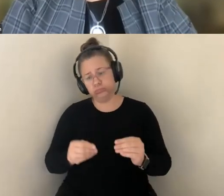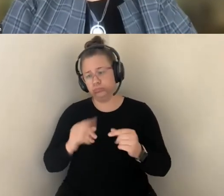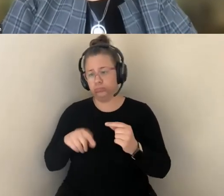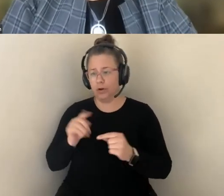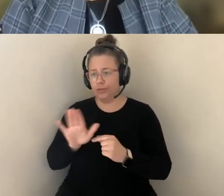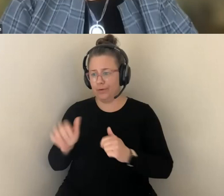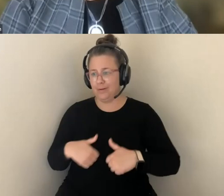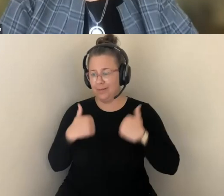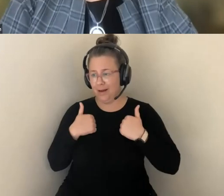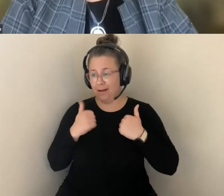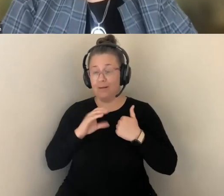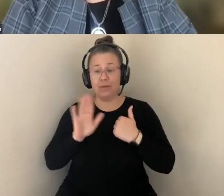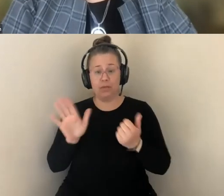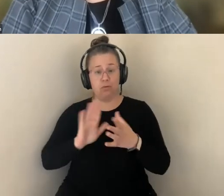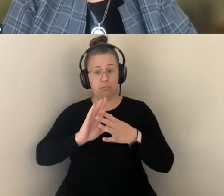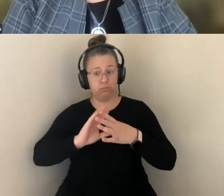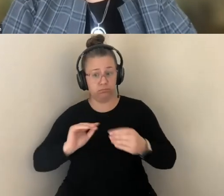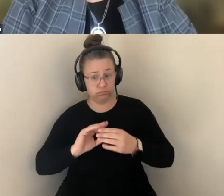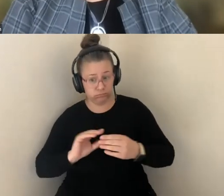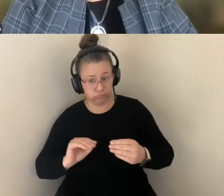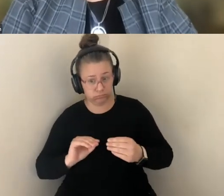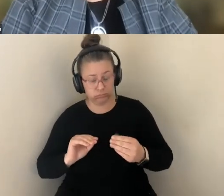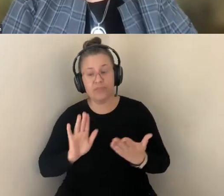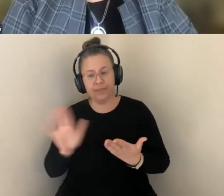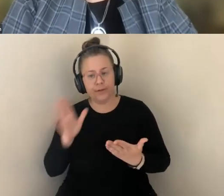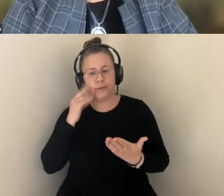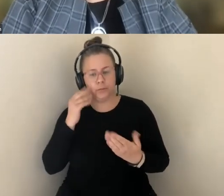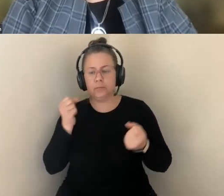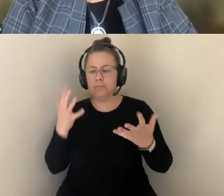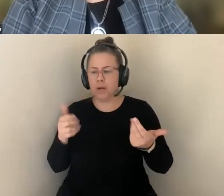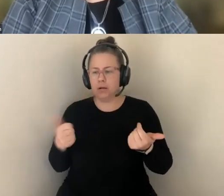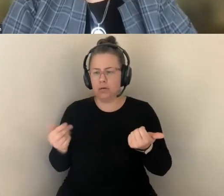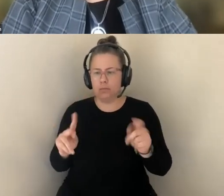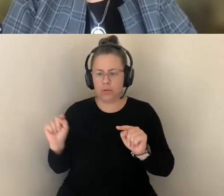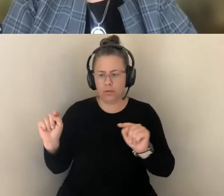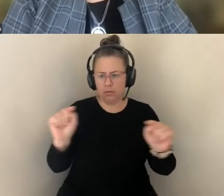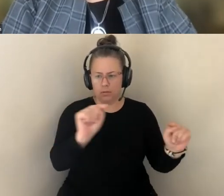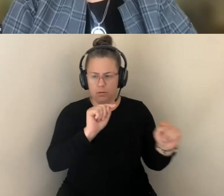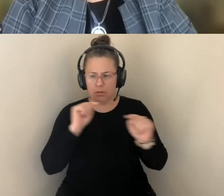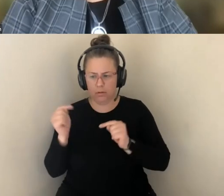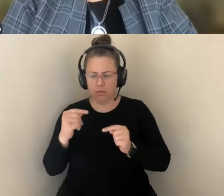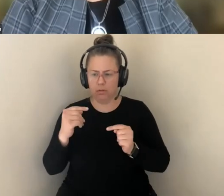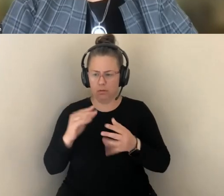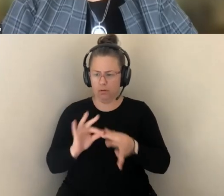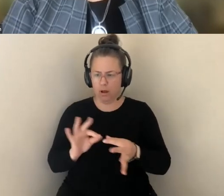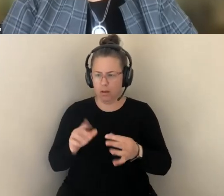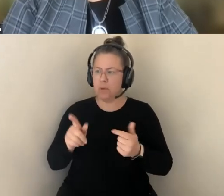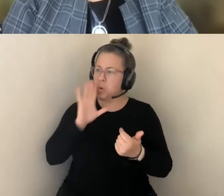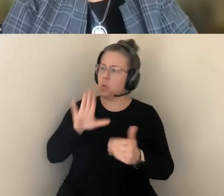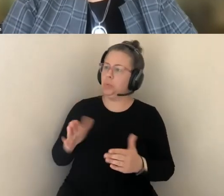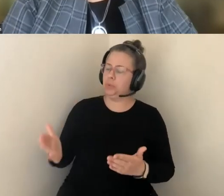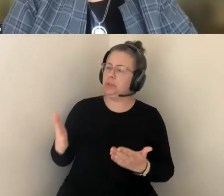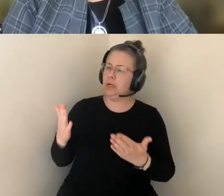PEOPLE THAT THEY WOULD DIE YOUNG. SO, I HAVE FOUND THAT THESE CF COMMUNITIES PLAY A REALLY CRITICAL ROLE BY OFFERING PEOPLE WITH CF